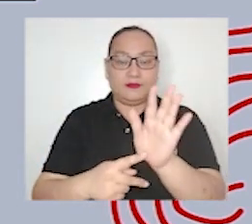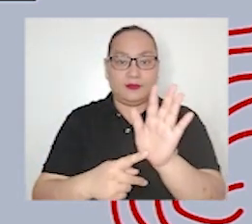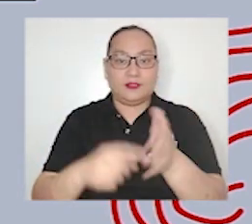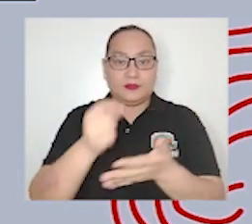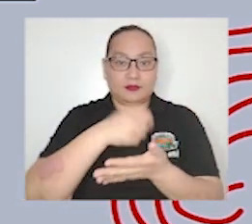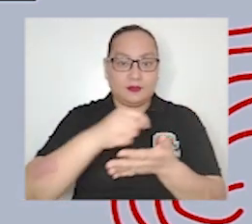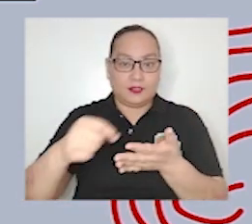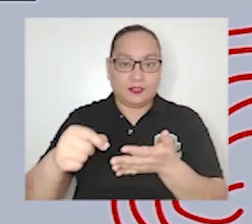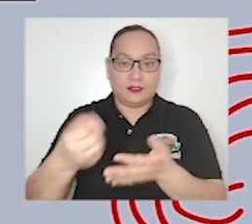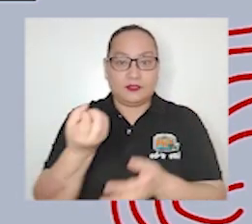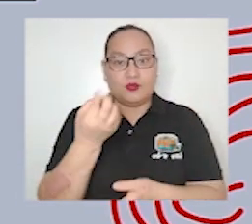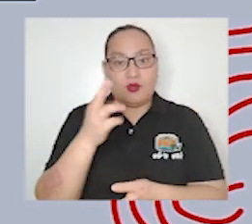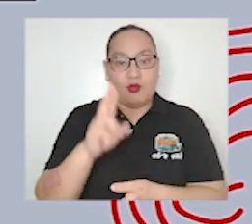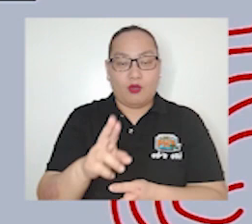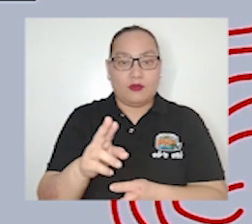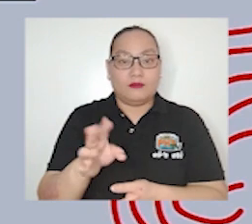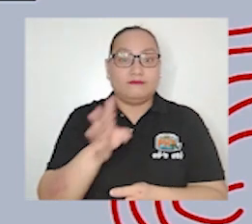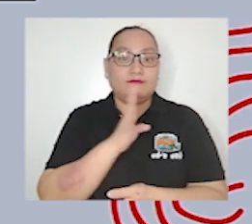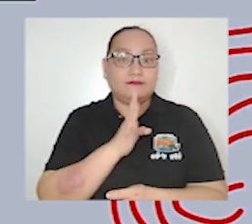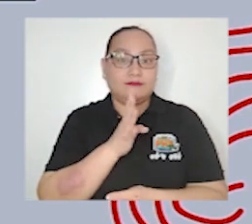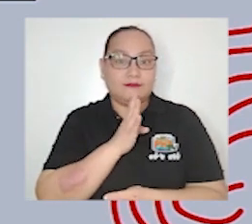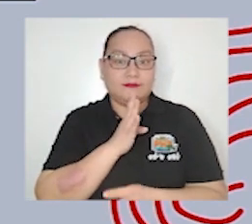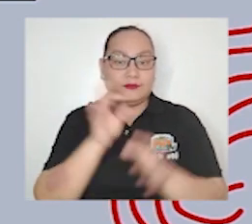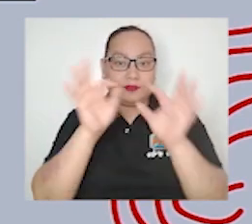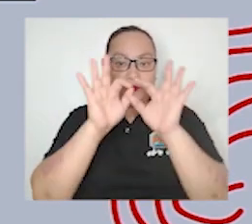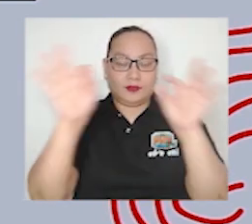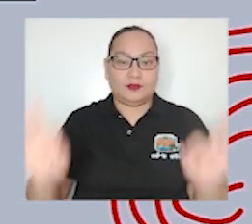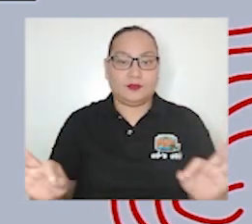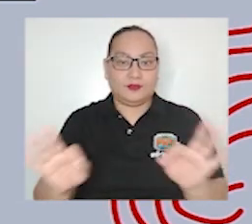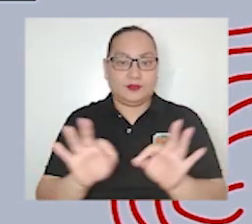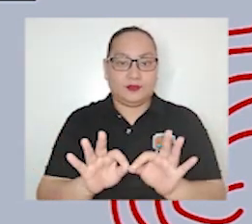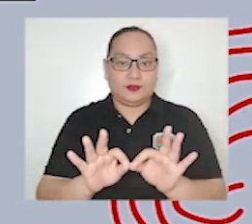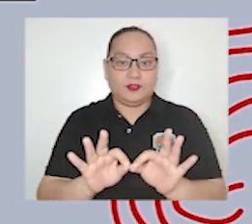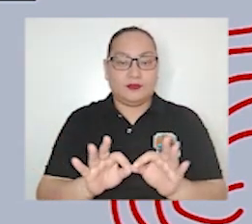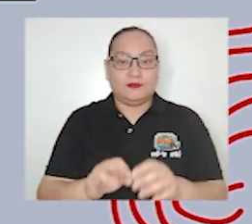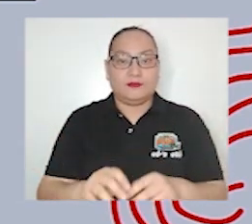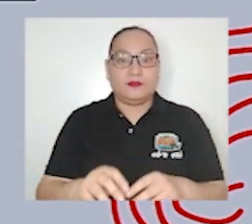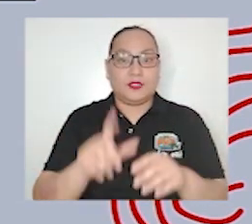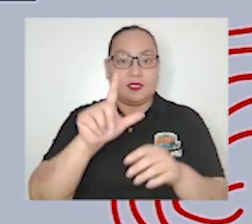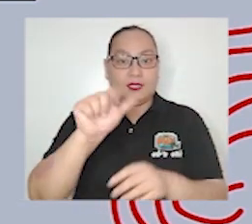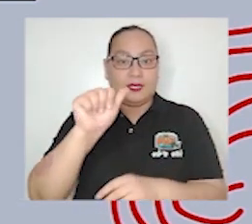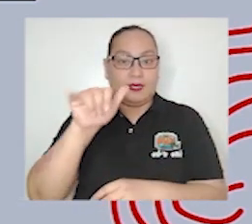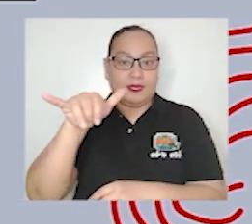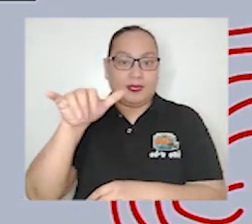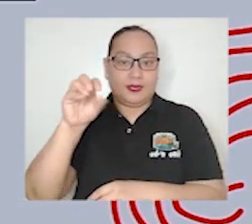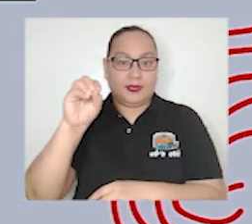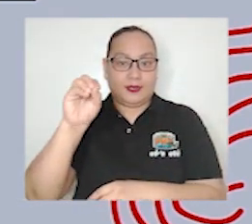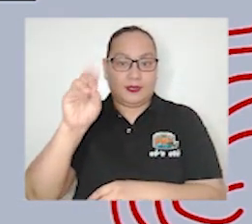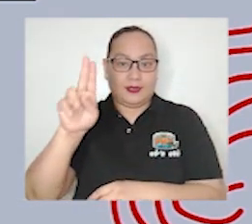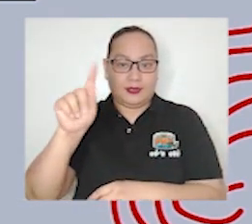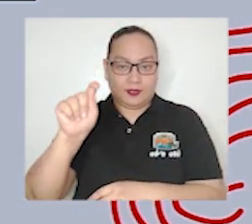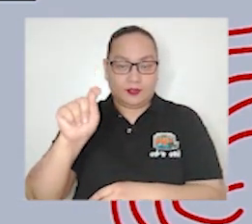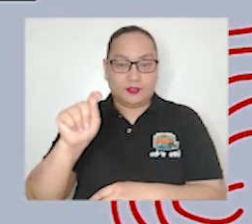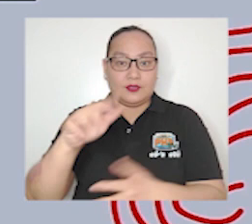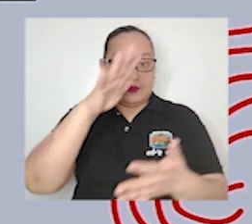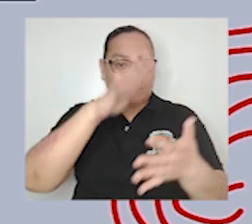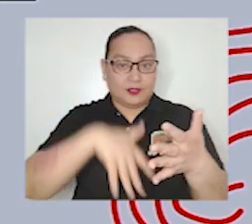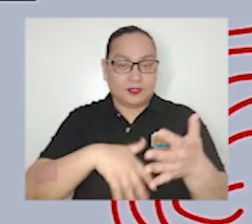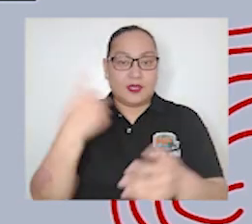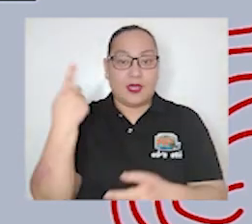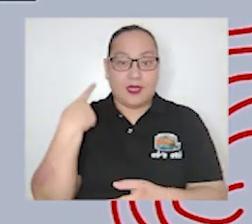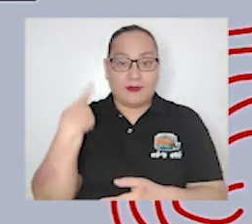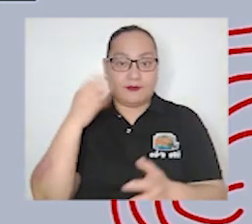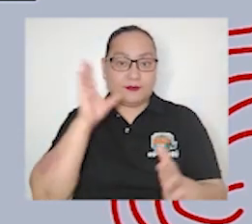written and oral form doing the layout of the articles include photographs in the